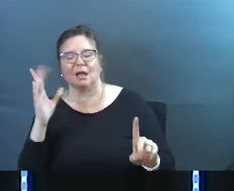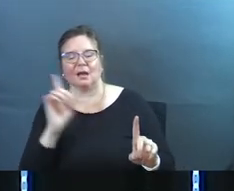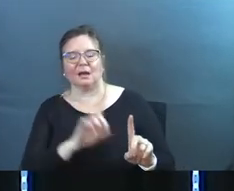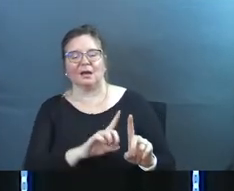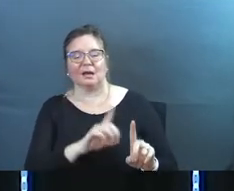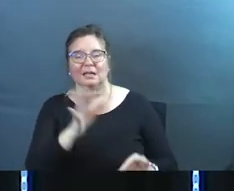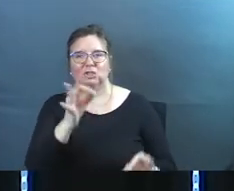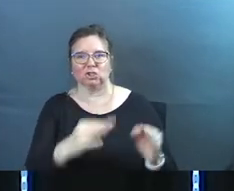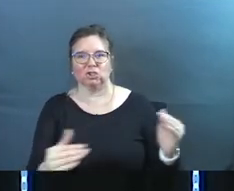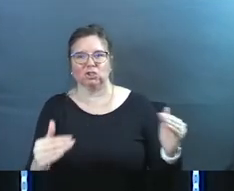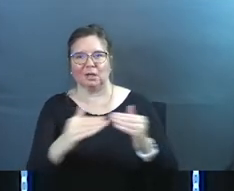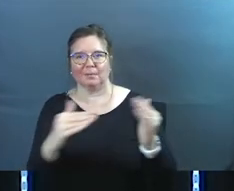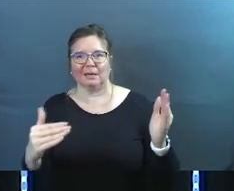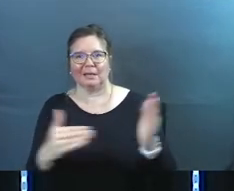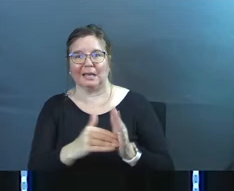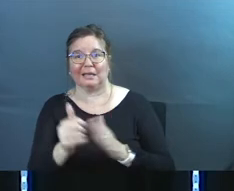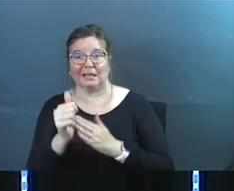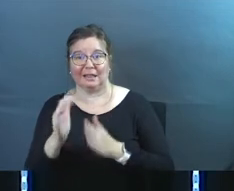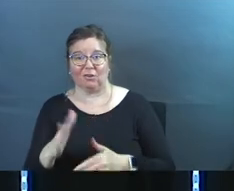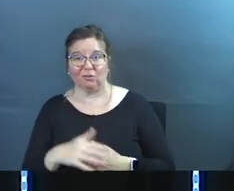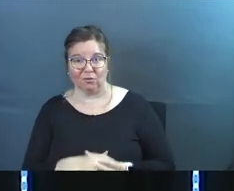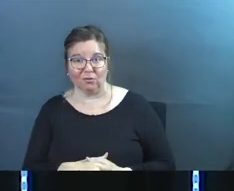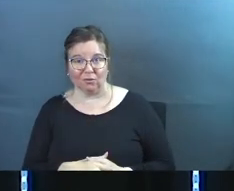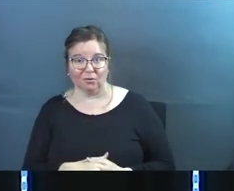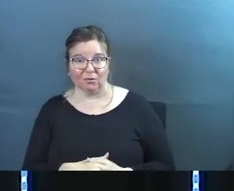in and he brings judgment against this leader